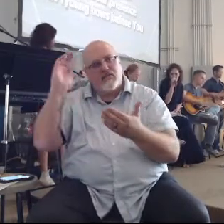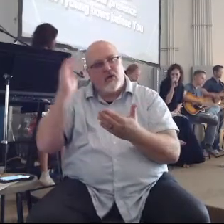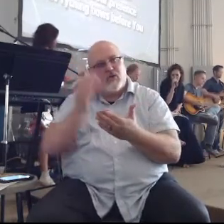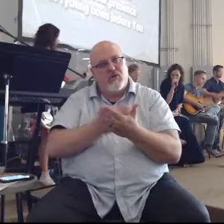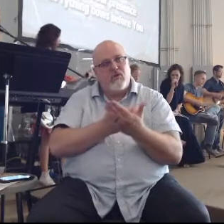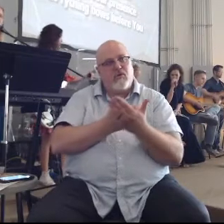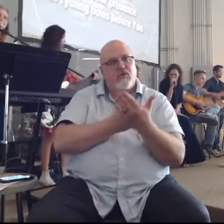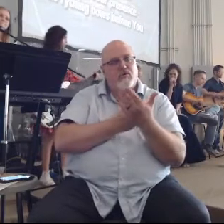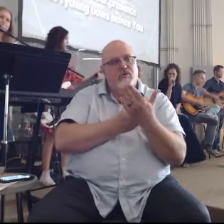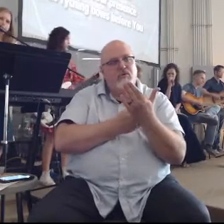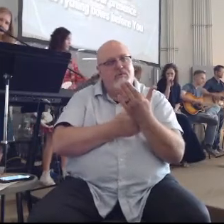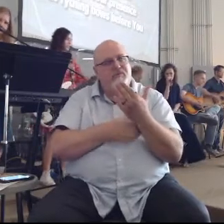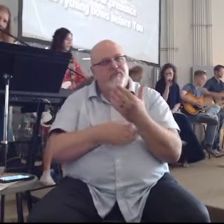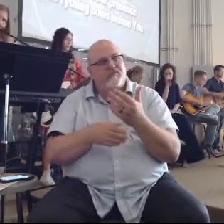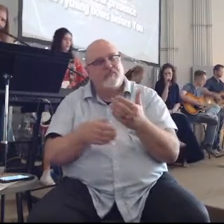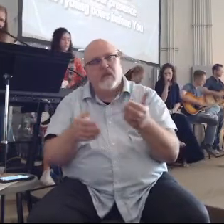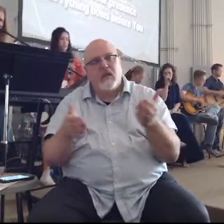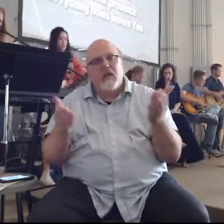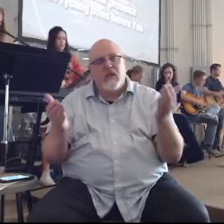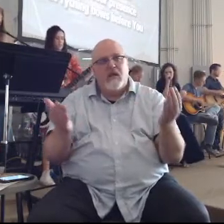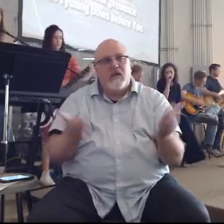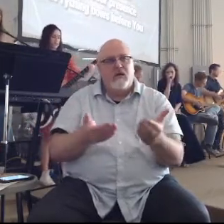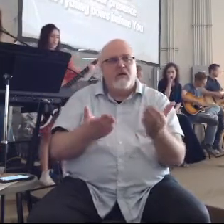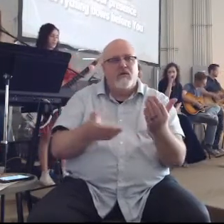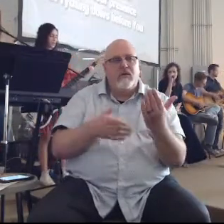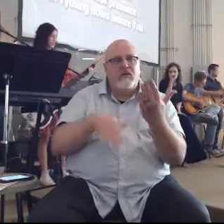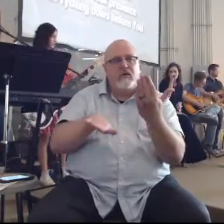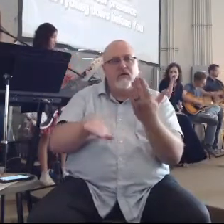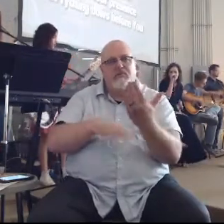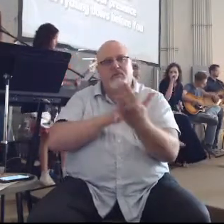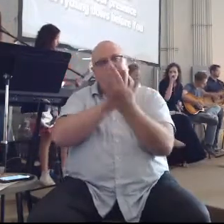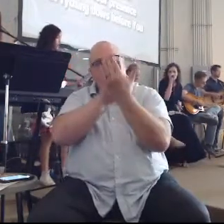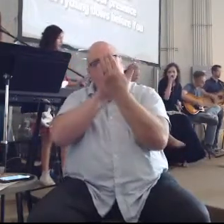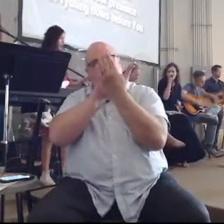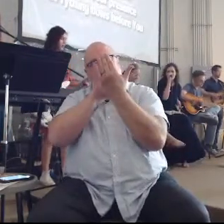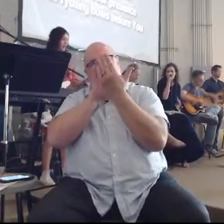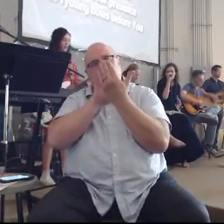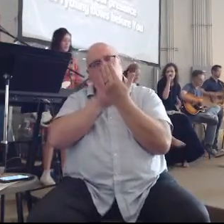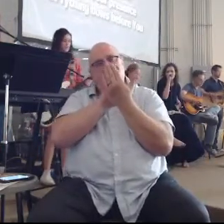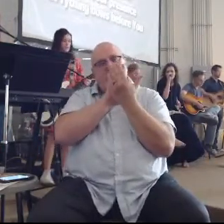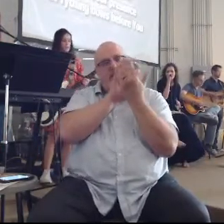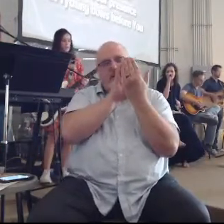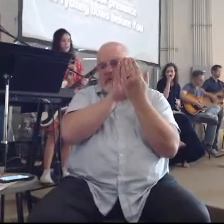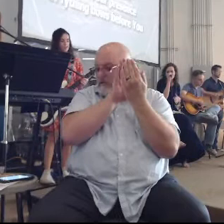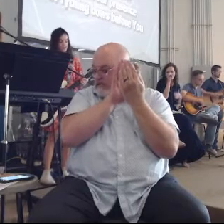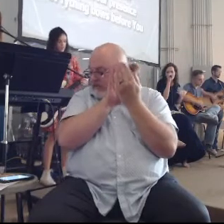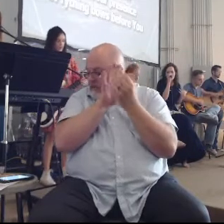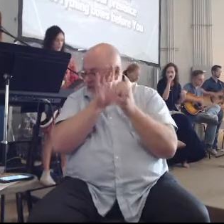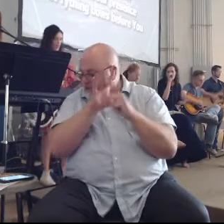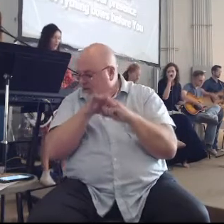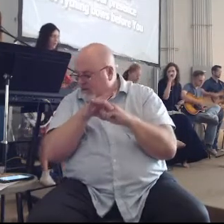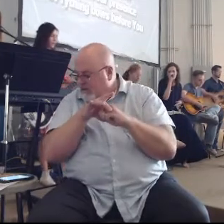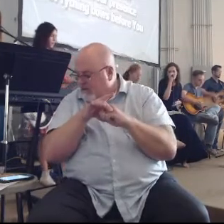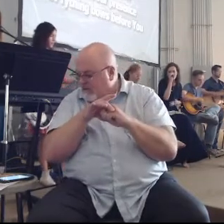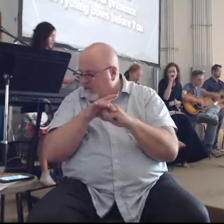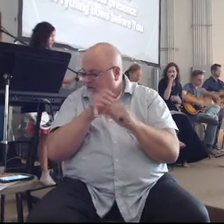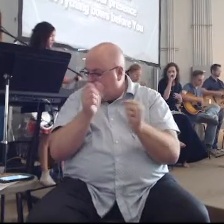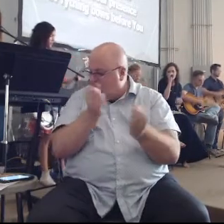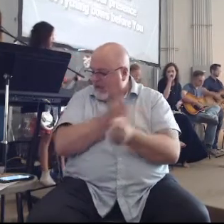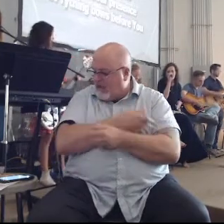new Here in your presence Here